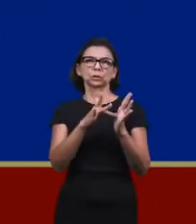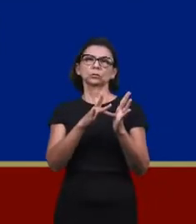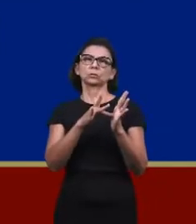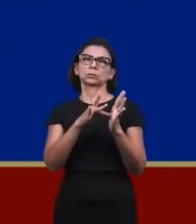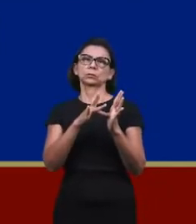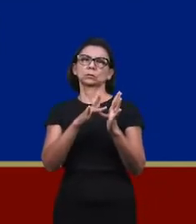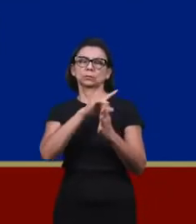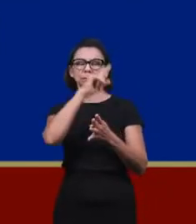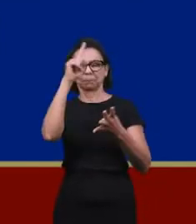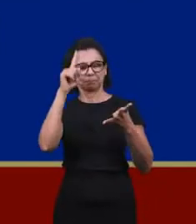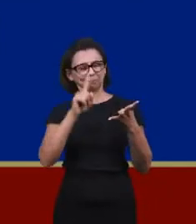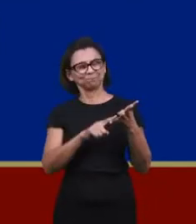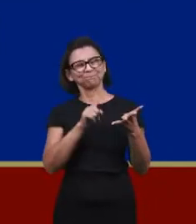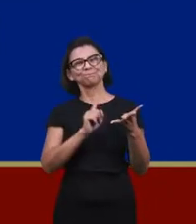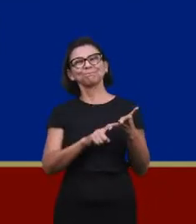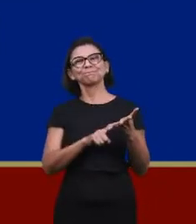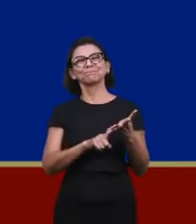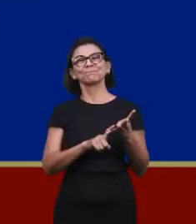point,